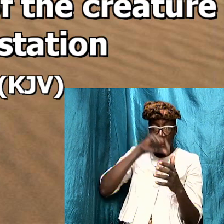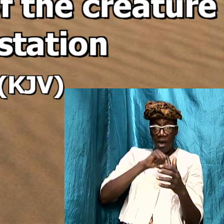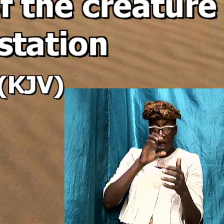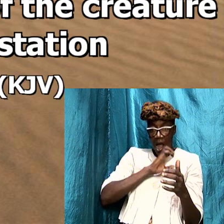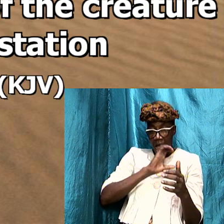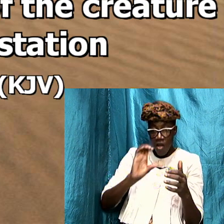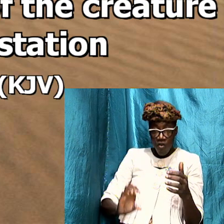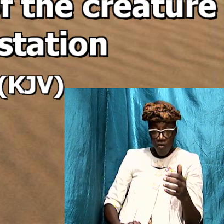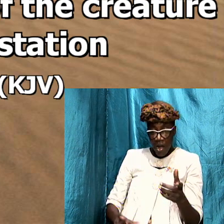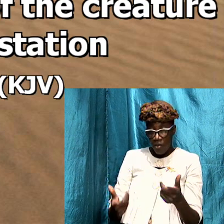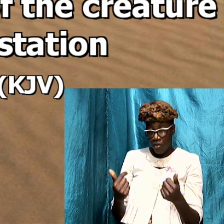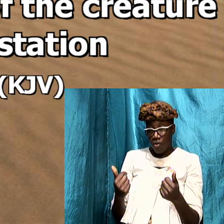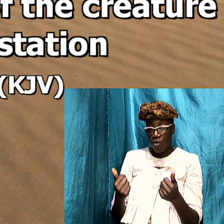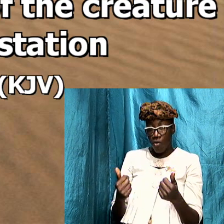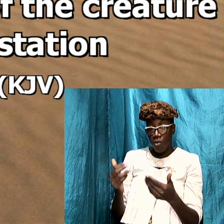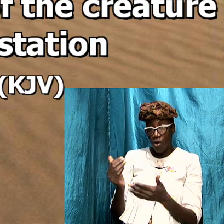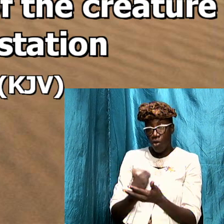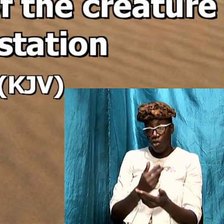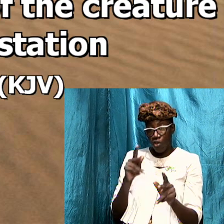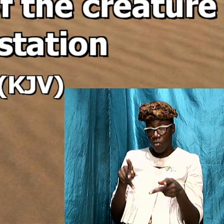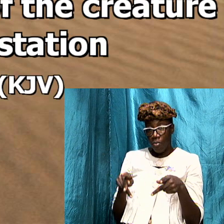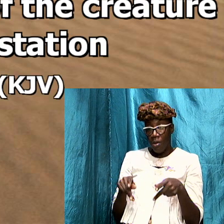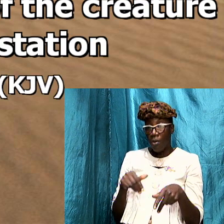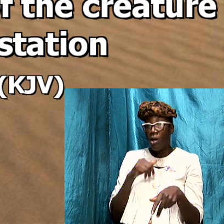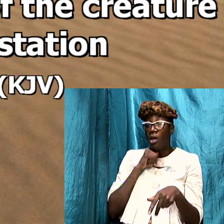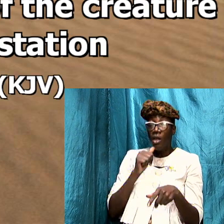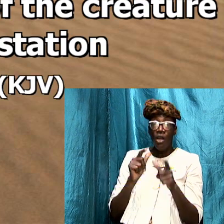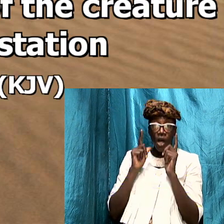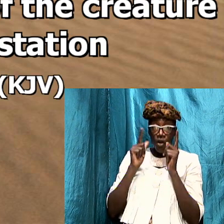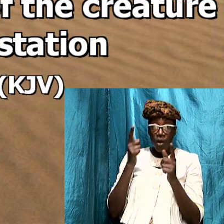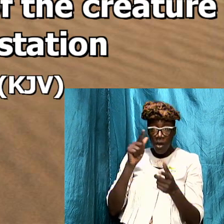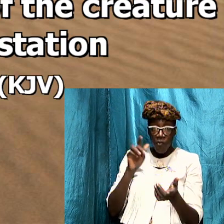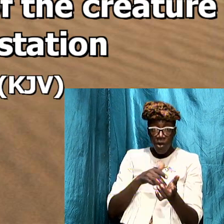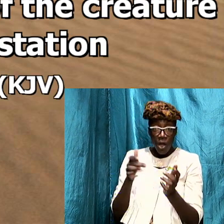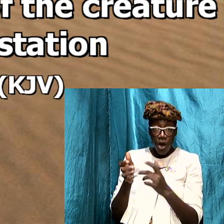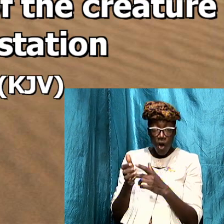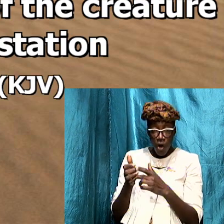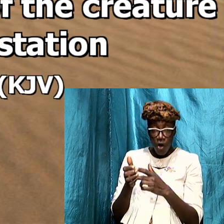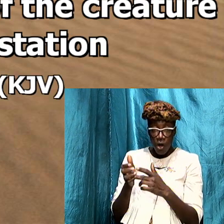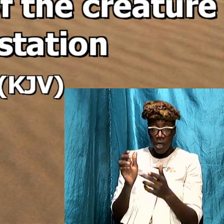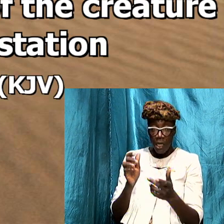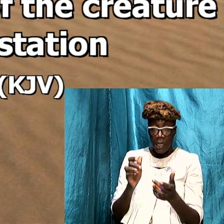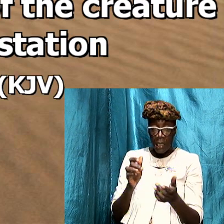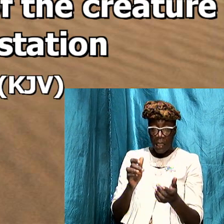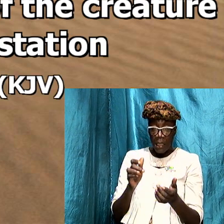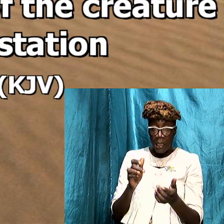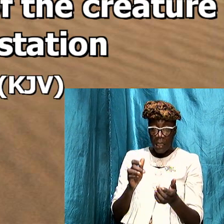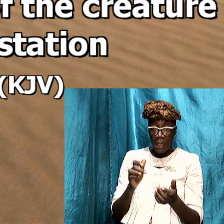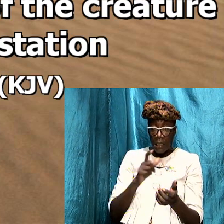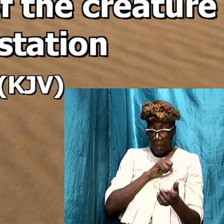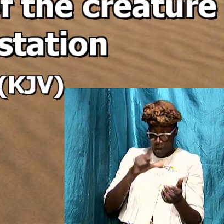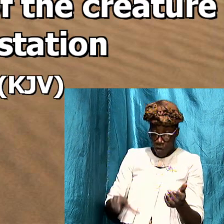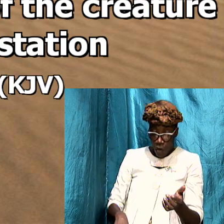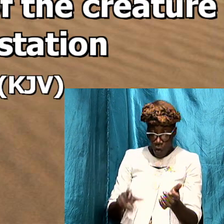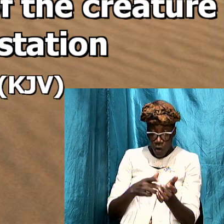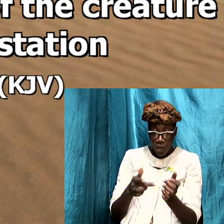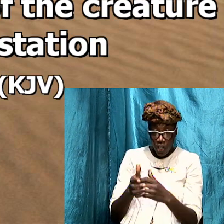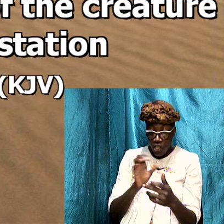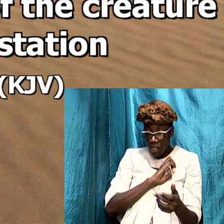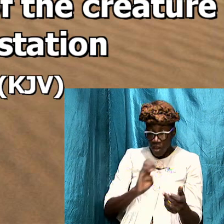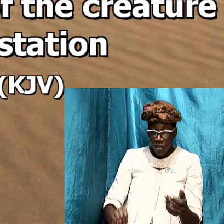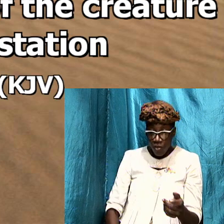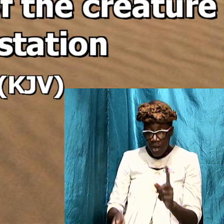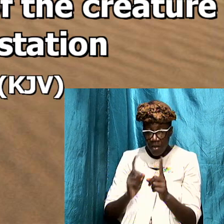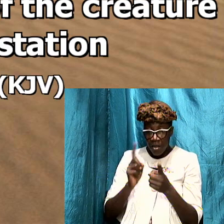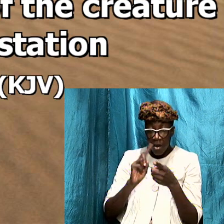at this point instead of looking for the Lord Jesus Christ they are looking for antichrist they are talking about the